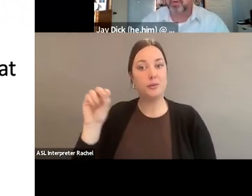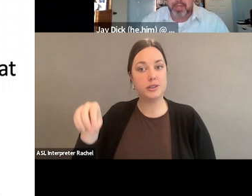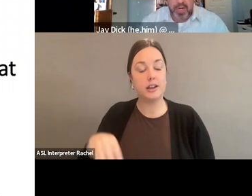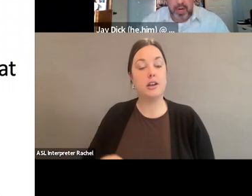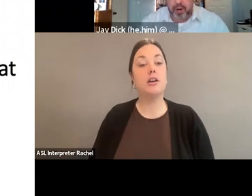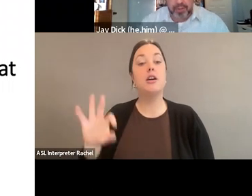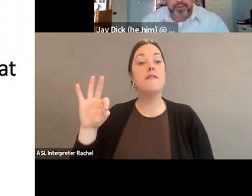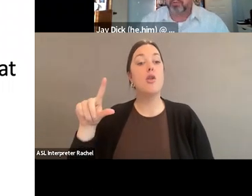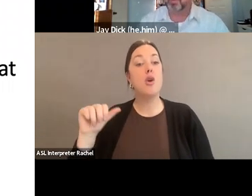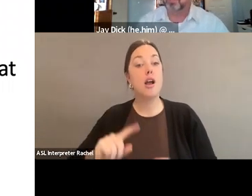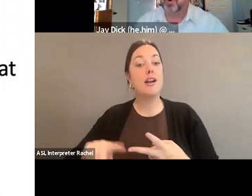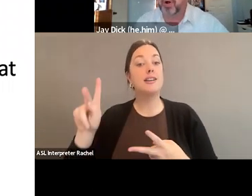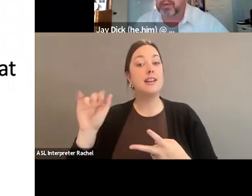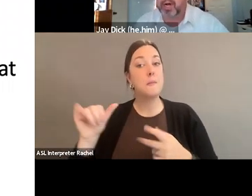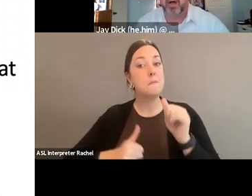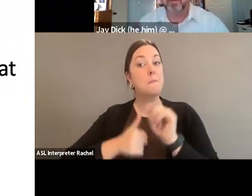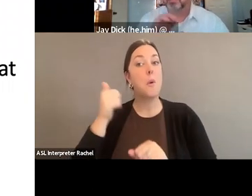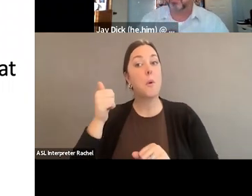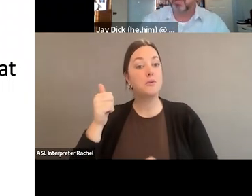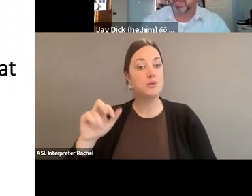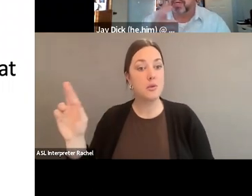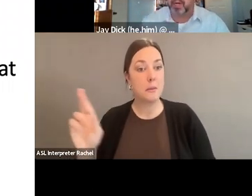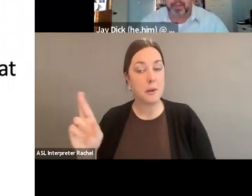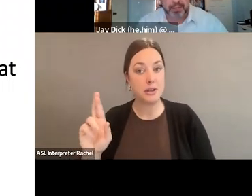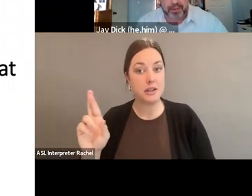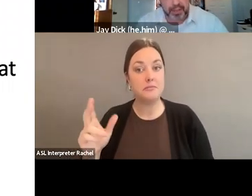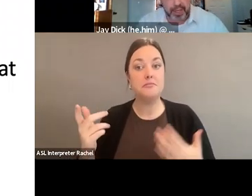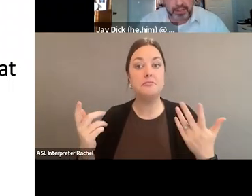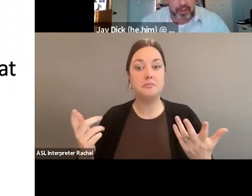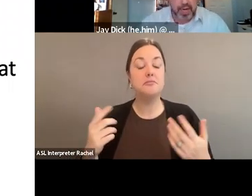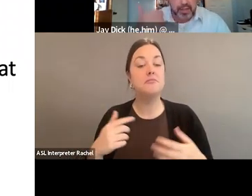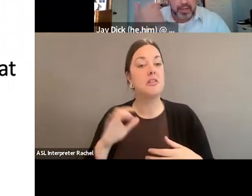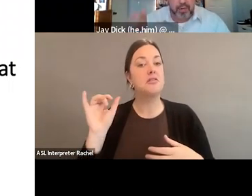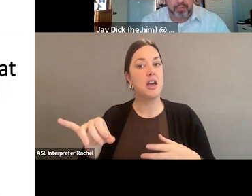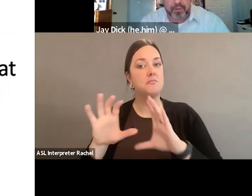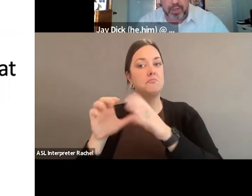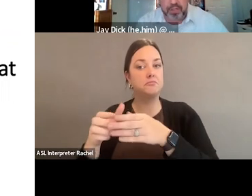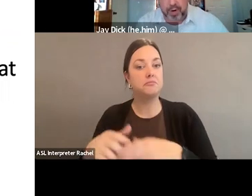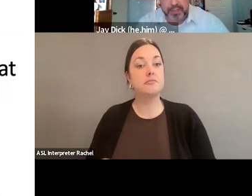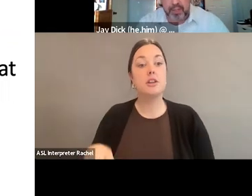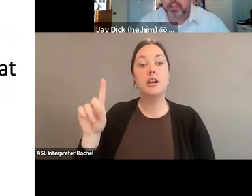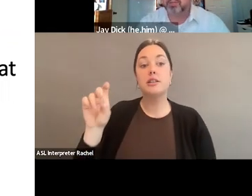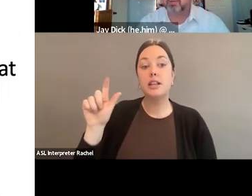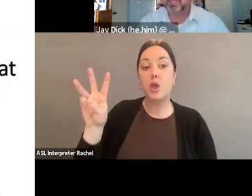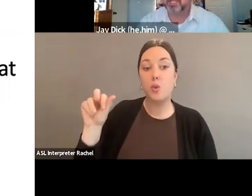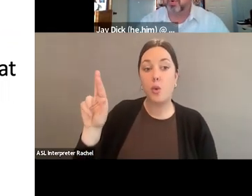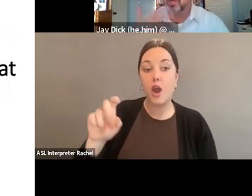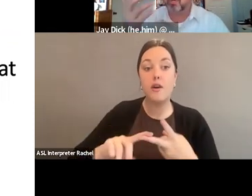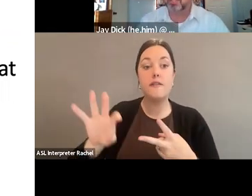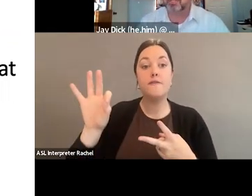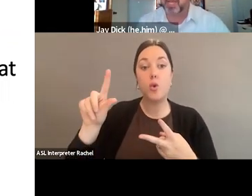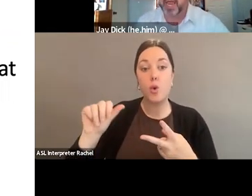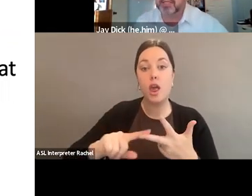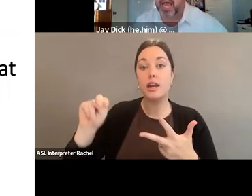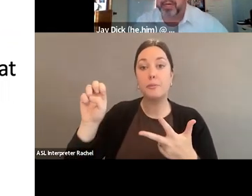Kentucky, women are mostly of Republican Party. Oftentimes, we don't think that, but that's certainly the case here. Delaware, Florida, and Nebraska are the states